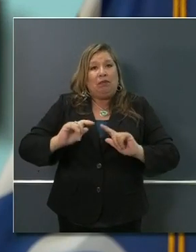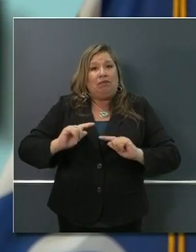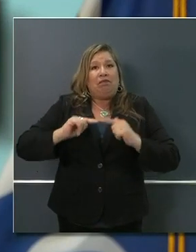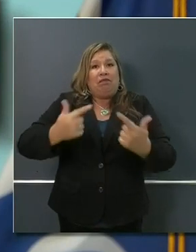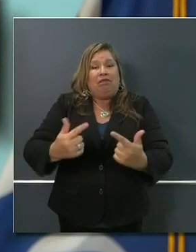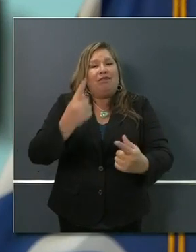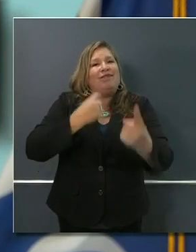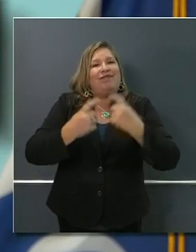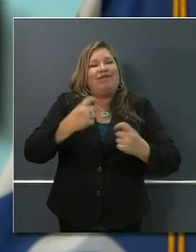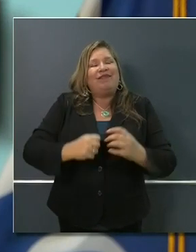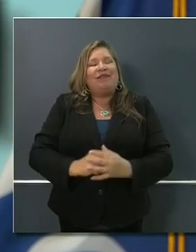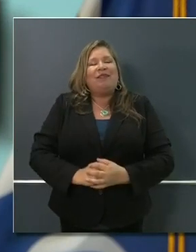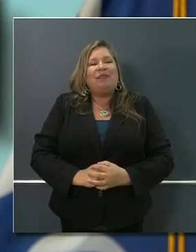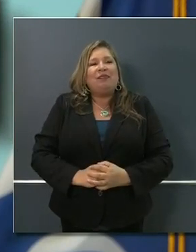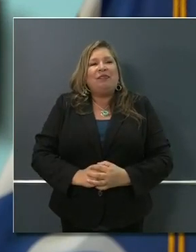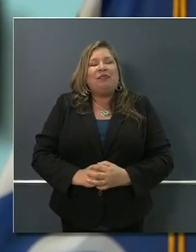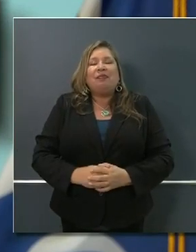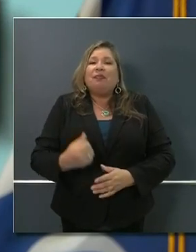Good Day, L.A.?